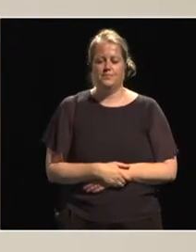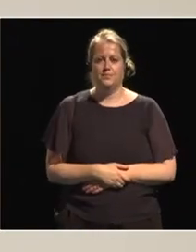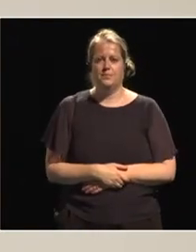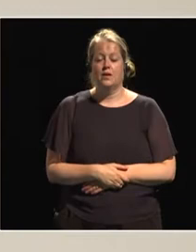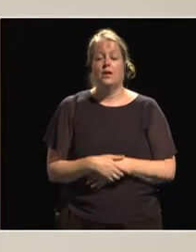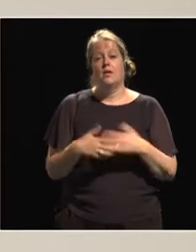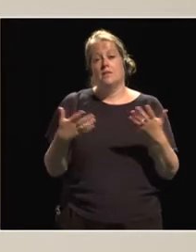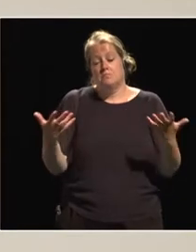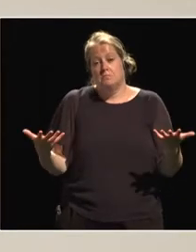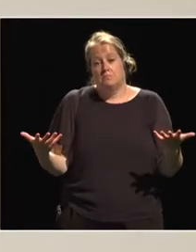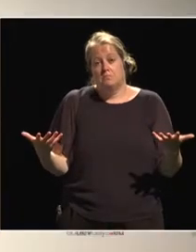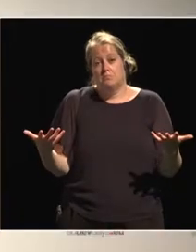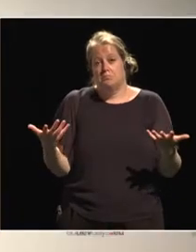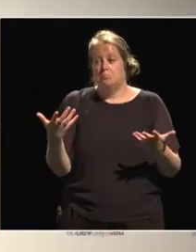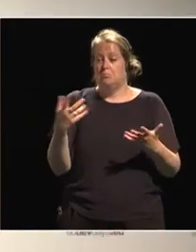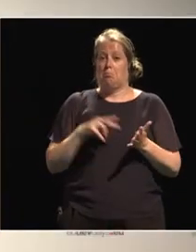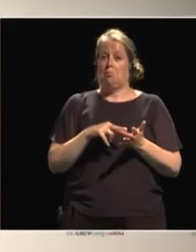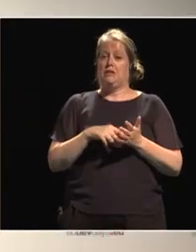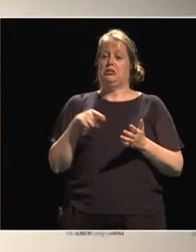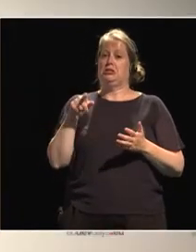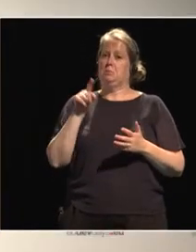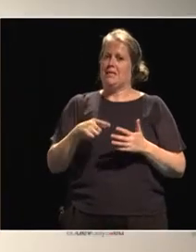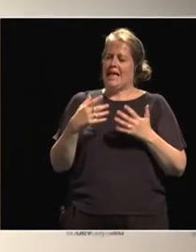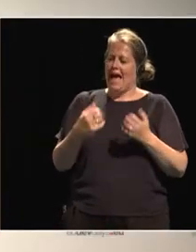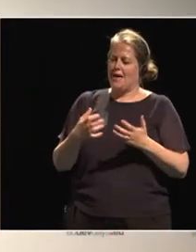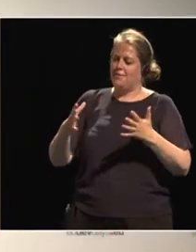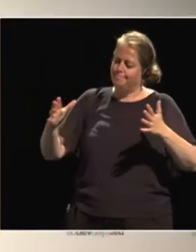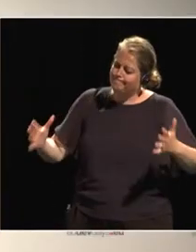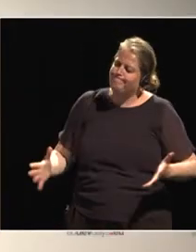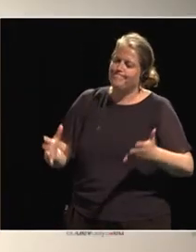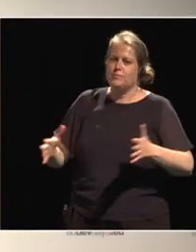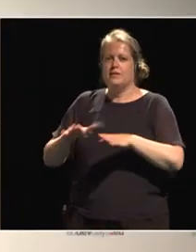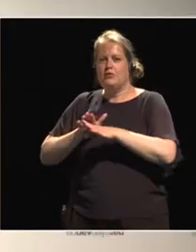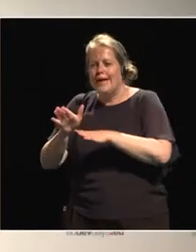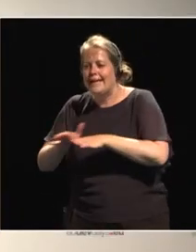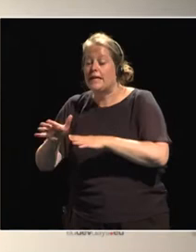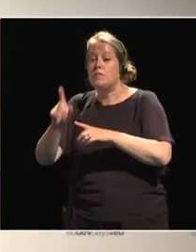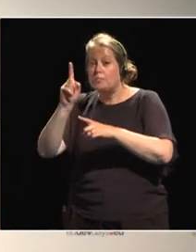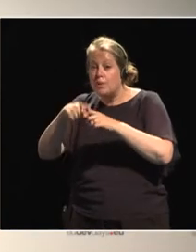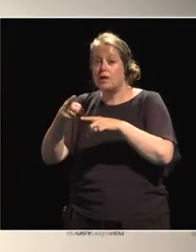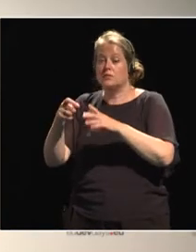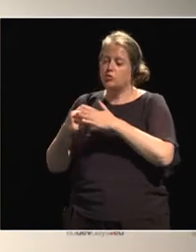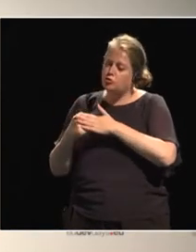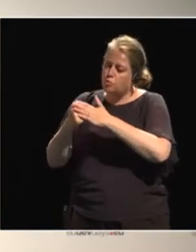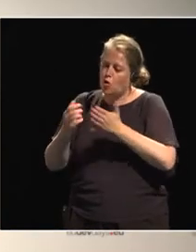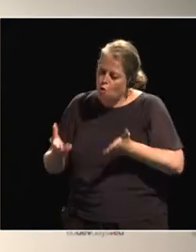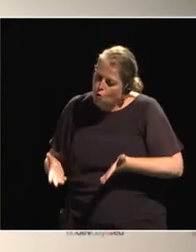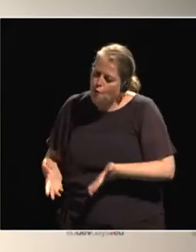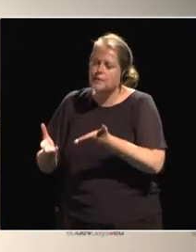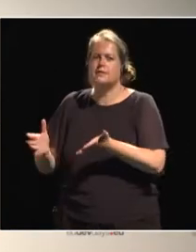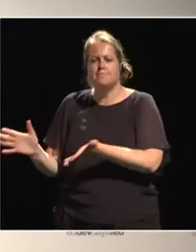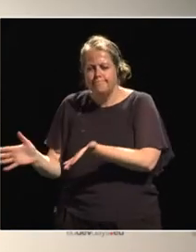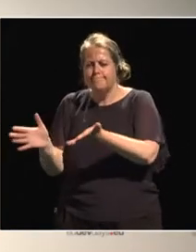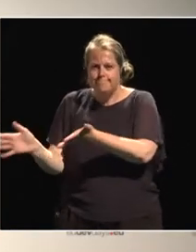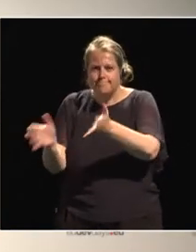So we need to have proper incentives, training, support, intensive support, which needs to be put in place. The